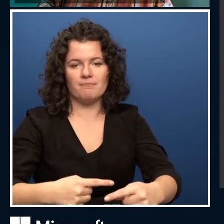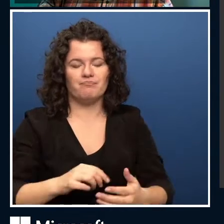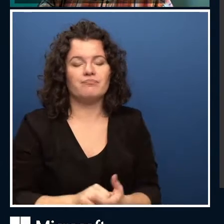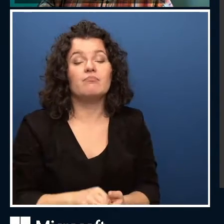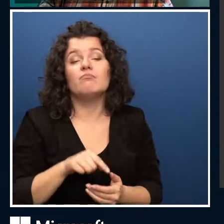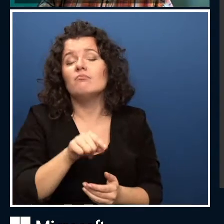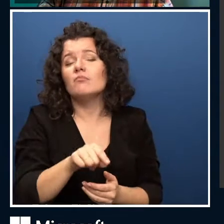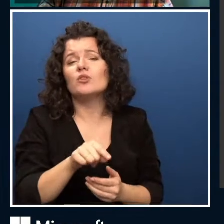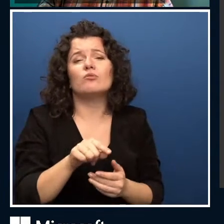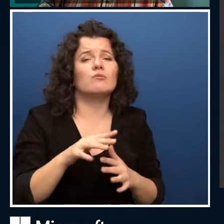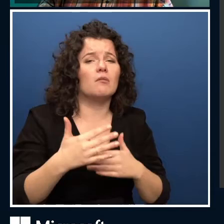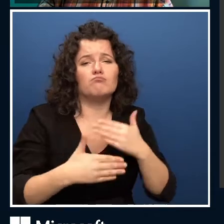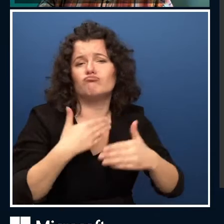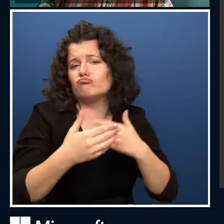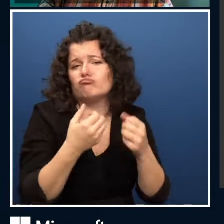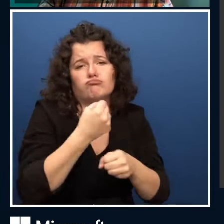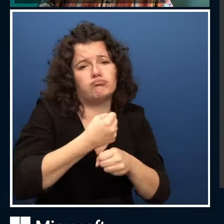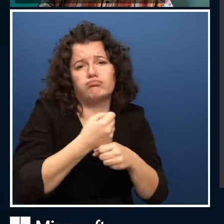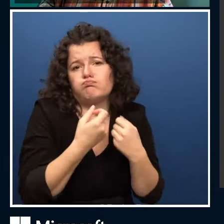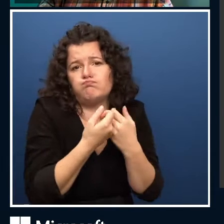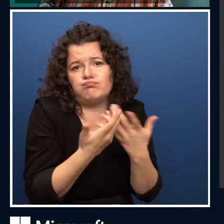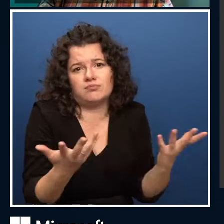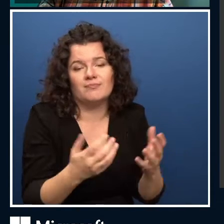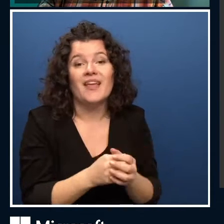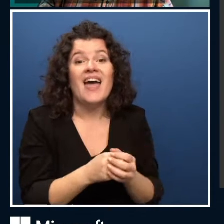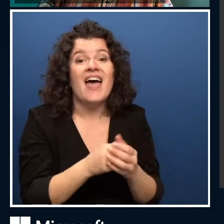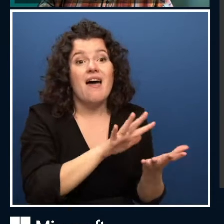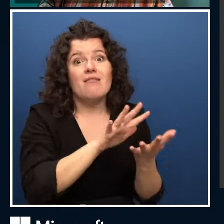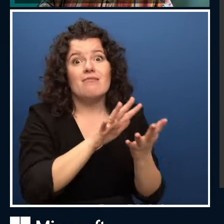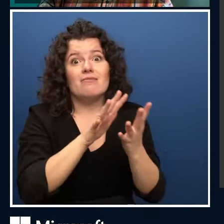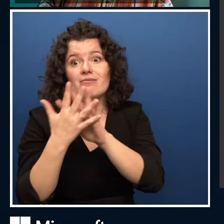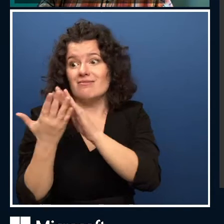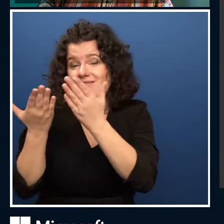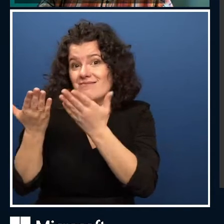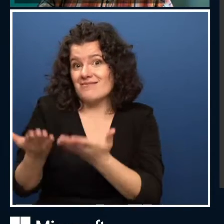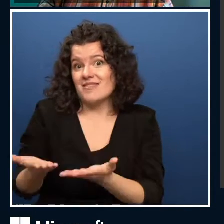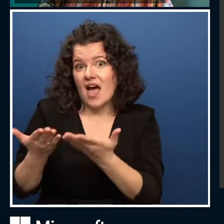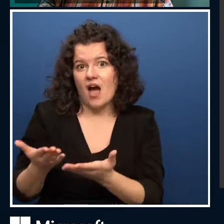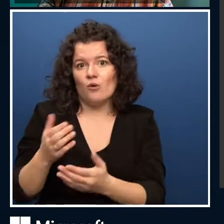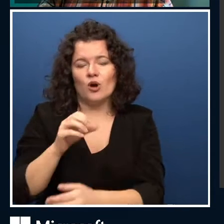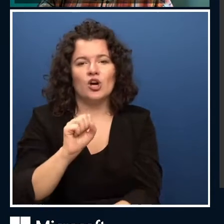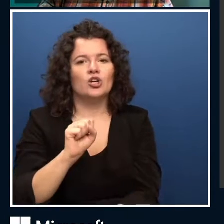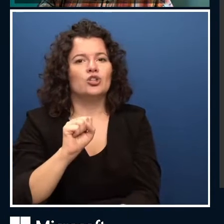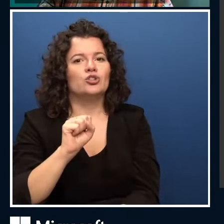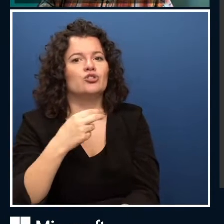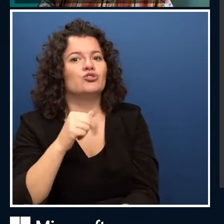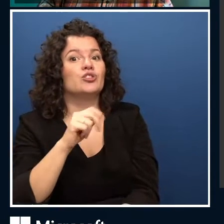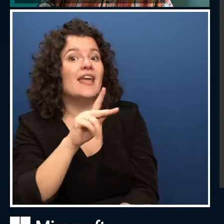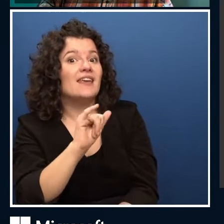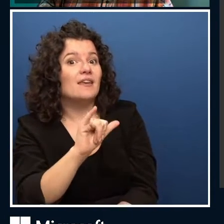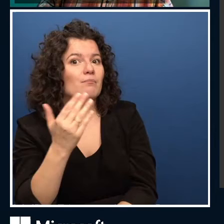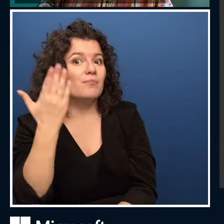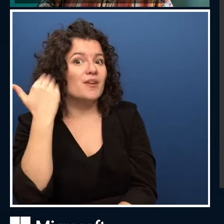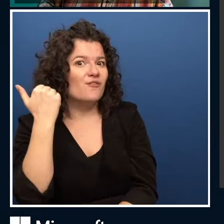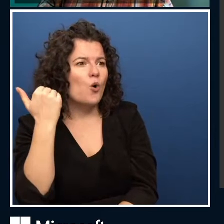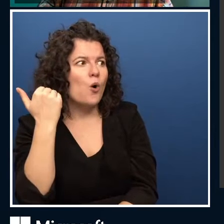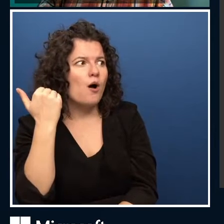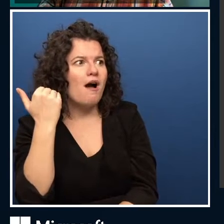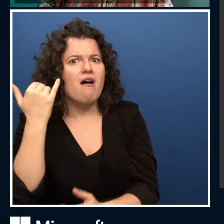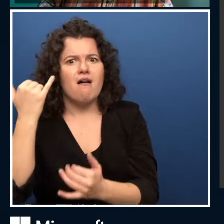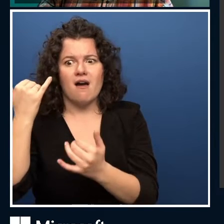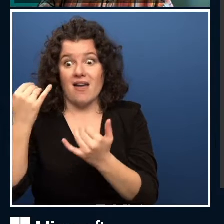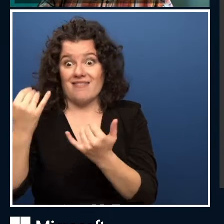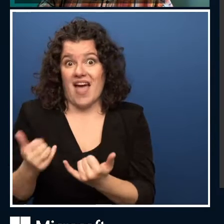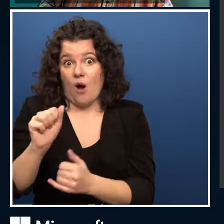think of something like reinforcement learning, is a massive progression on what Shaky was able to do at the time. But it wasn't all great, right?